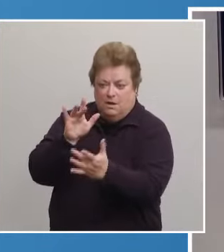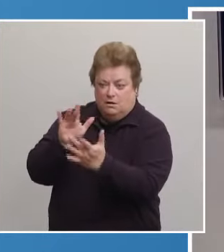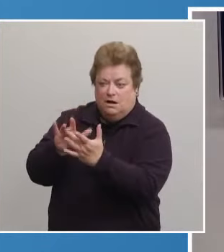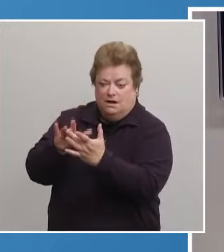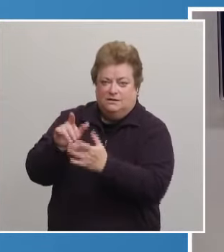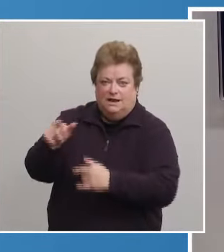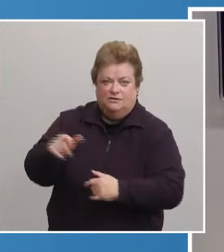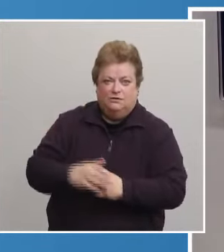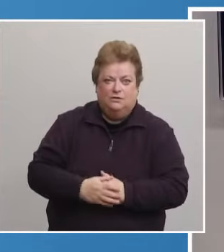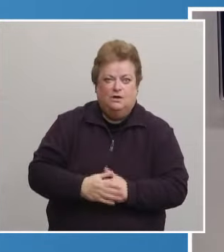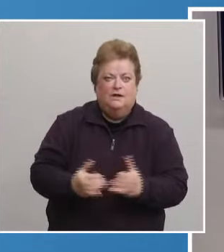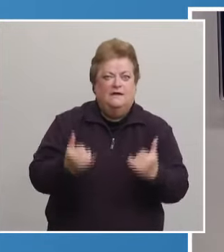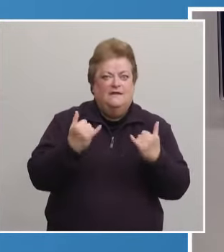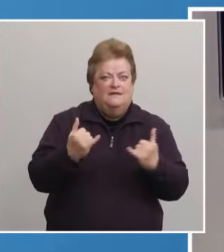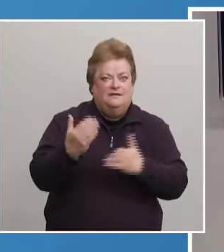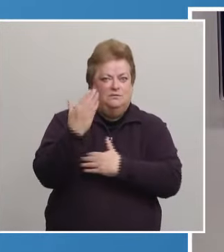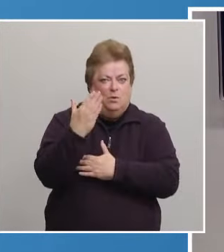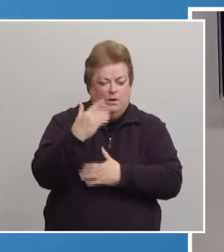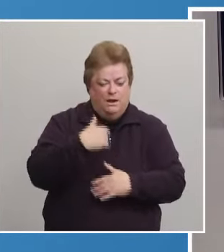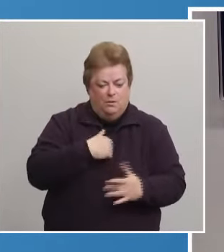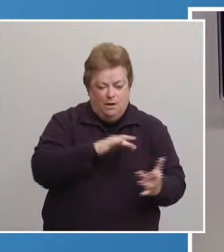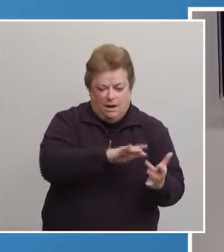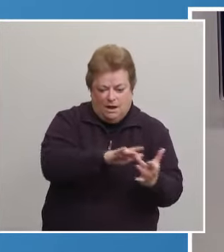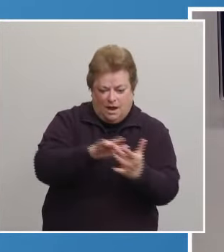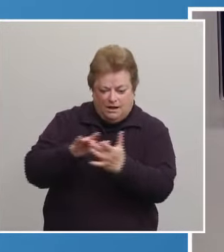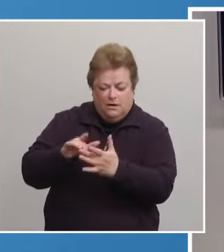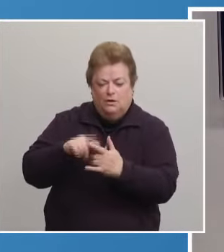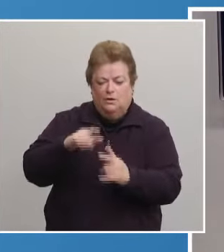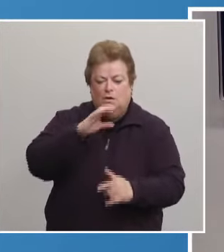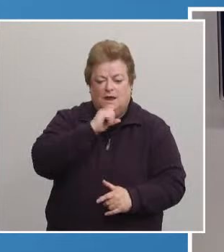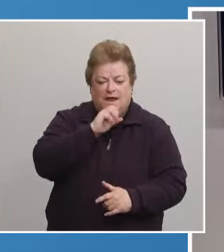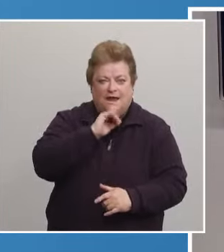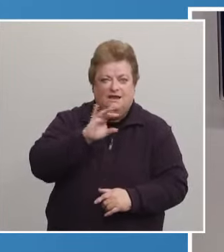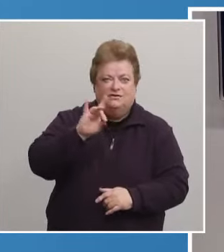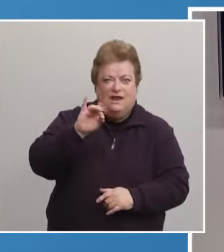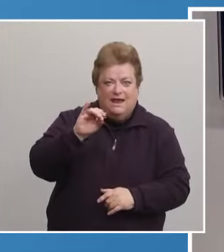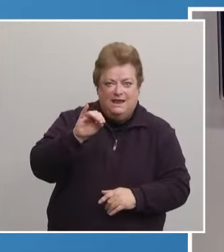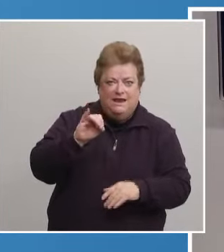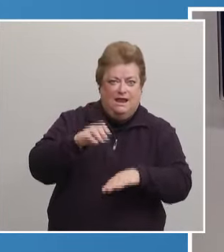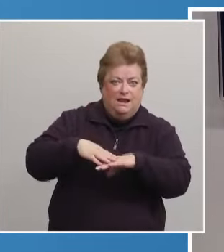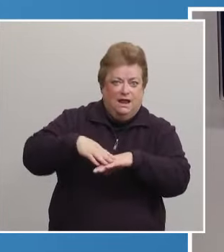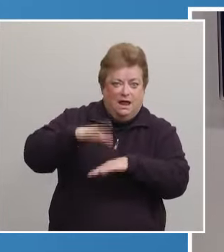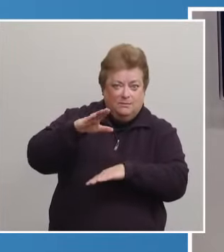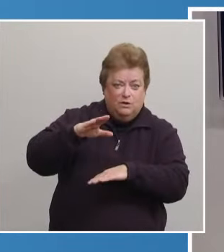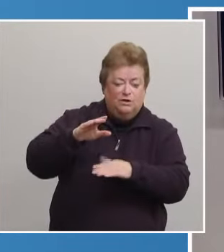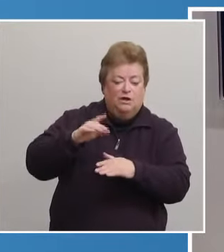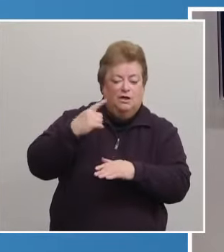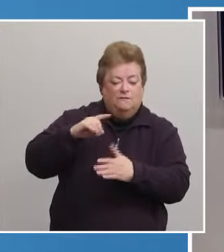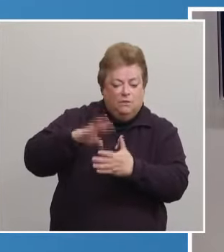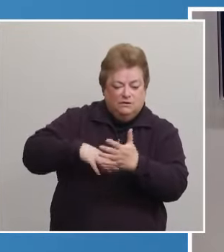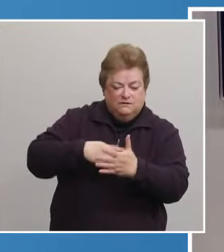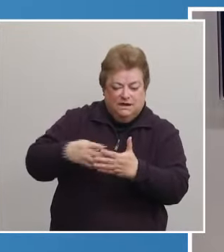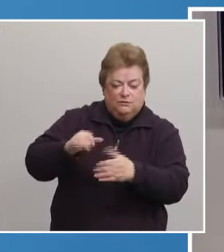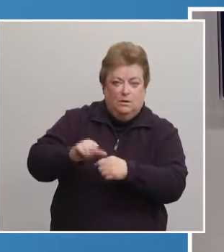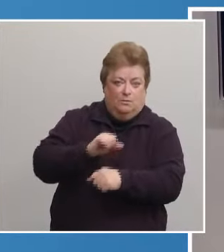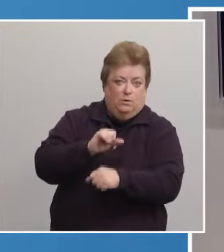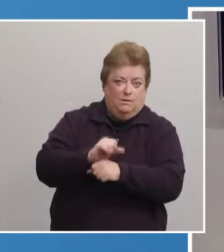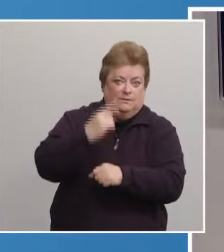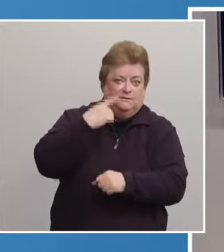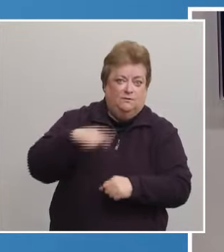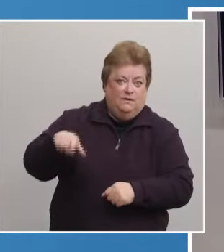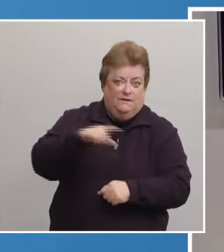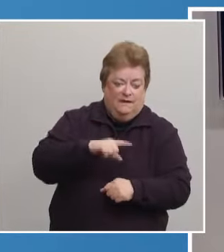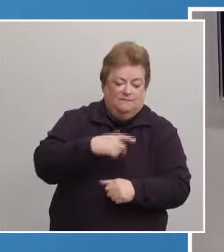morning, we started contacting registered individuals in the 80 and up age group to schedule appointments for them to get